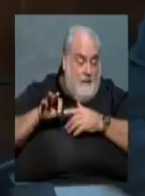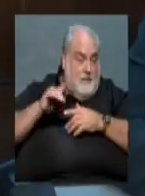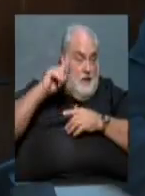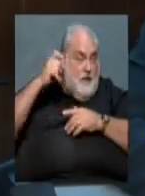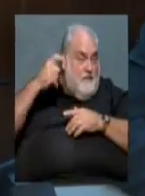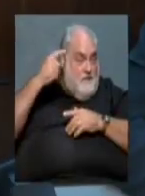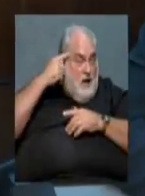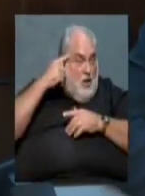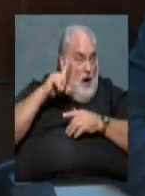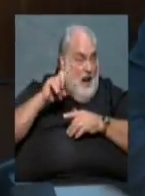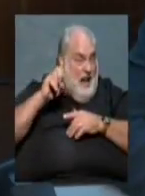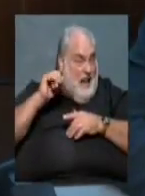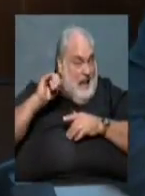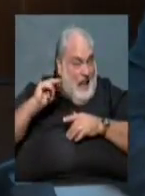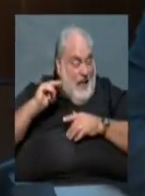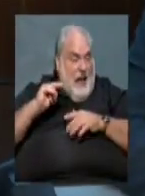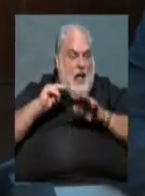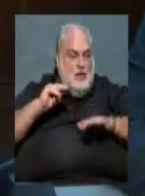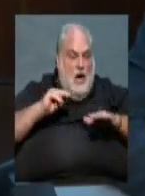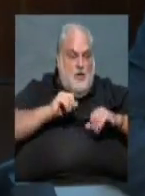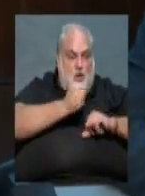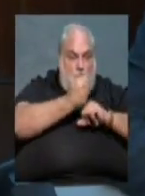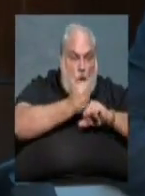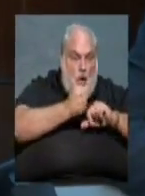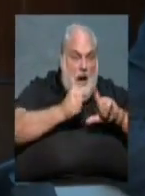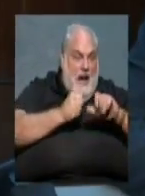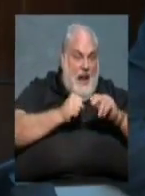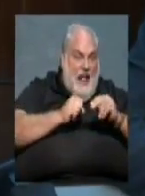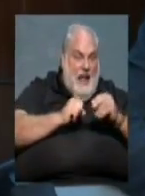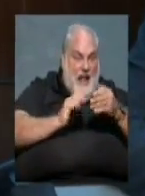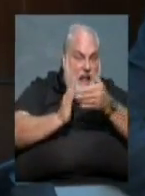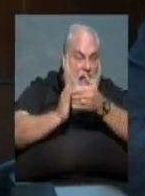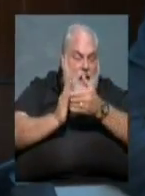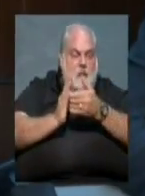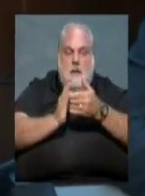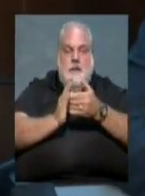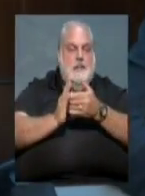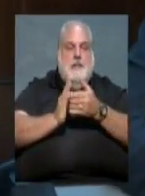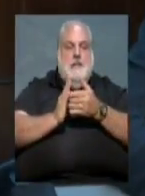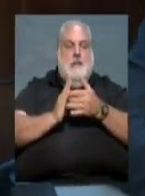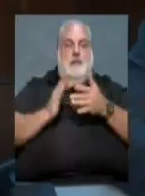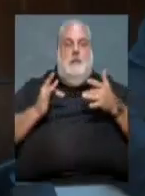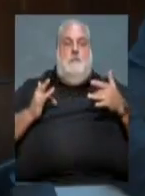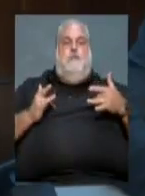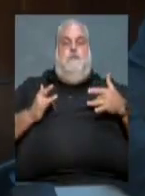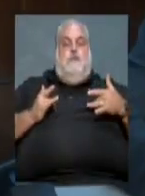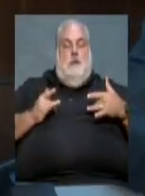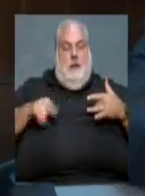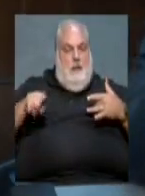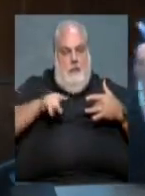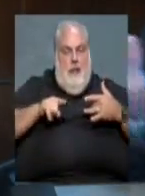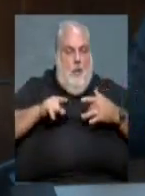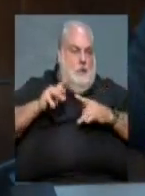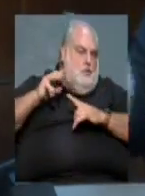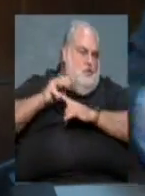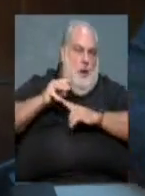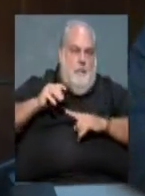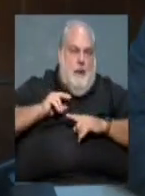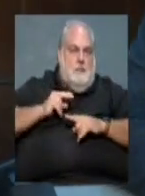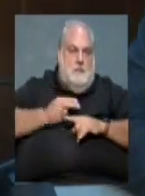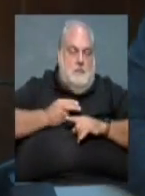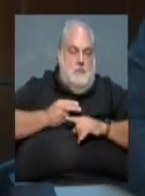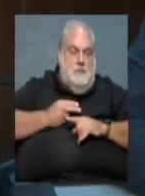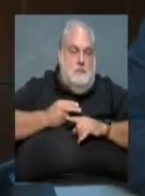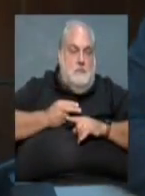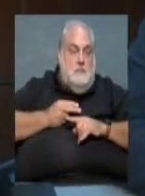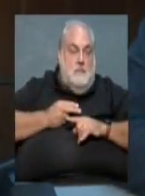tax lien on it, whether the child support's got a lien on the property. Oftentimes we find out that, and this is a great